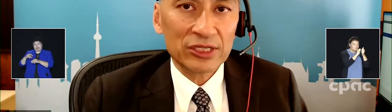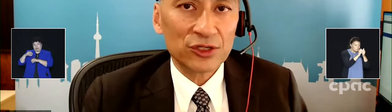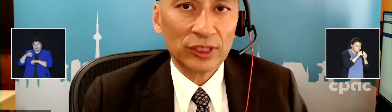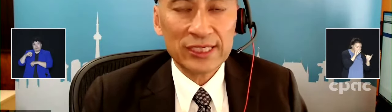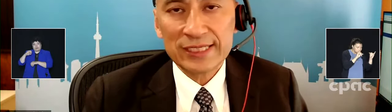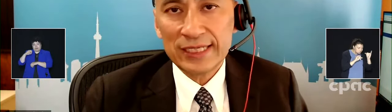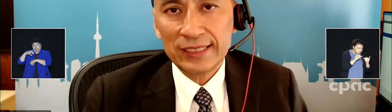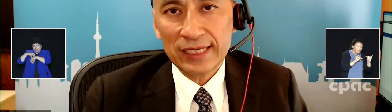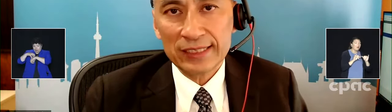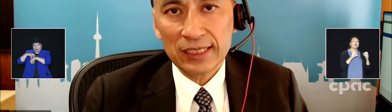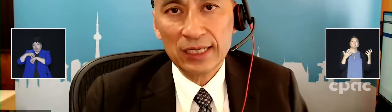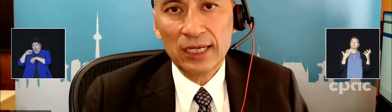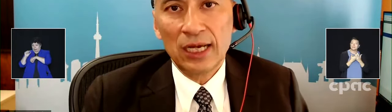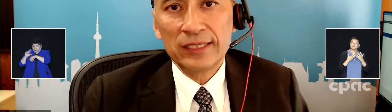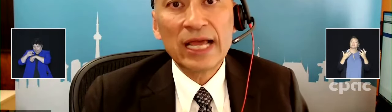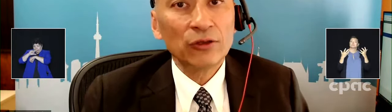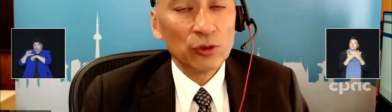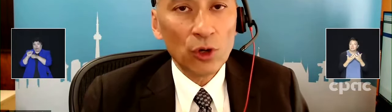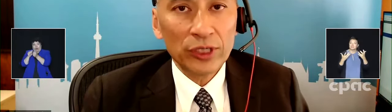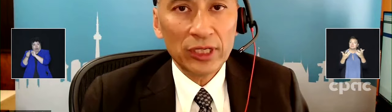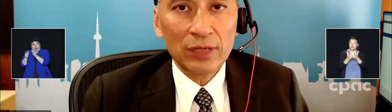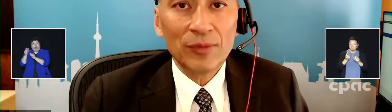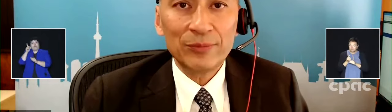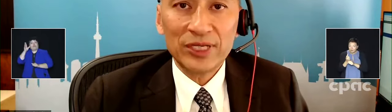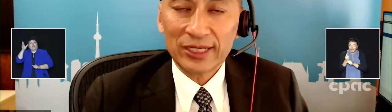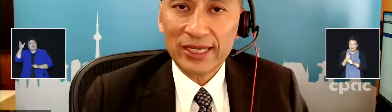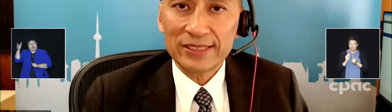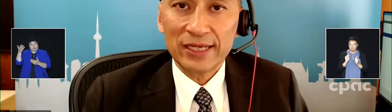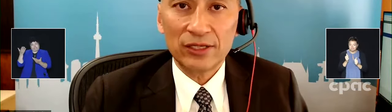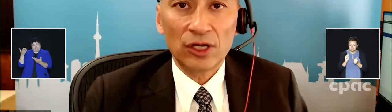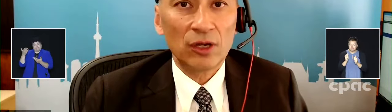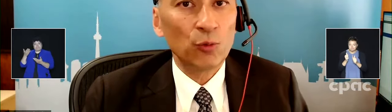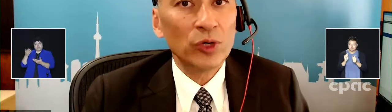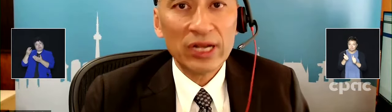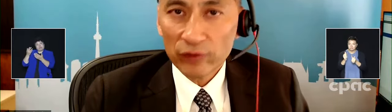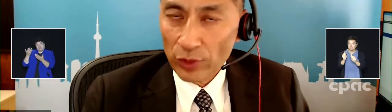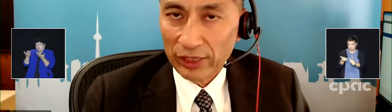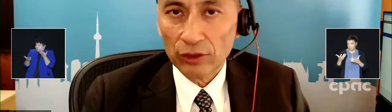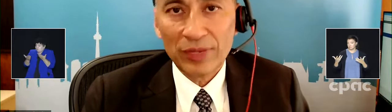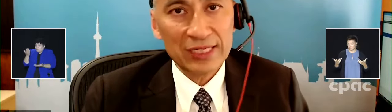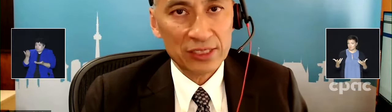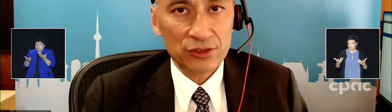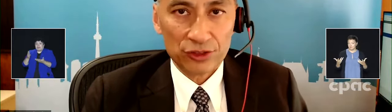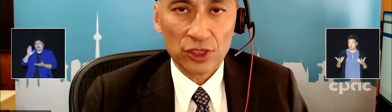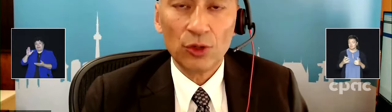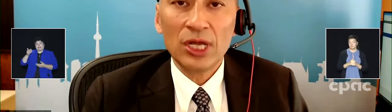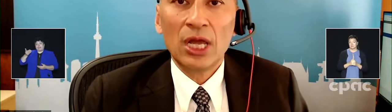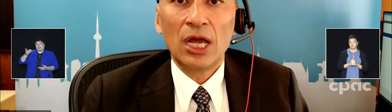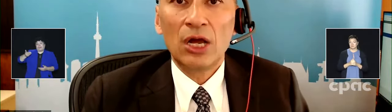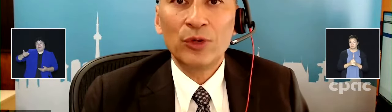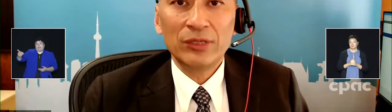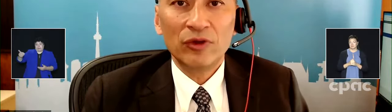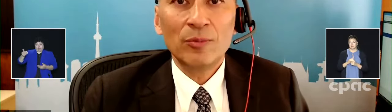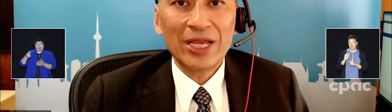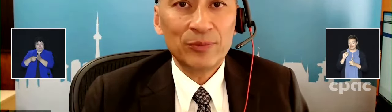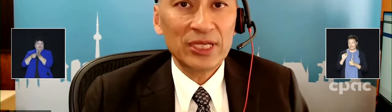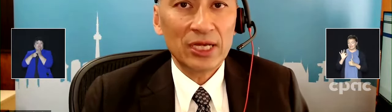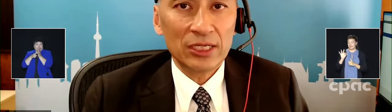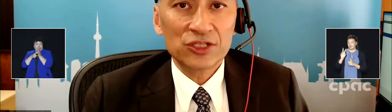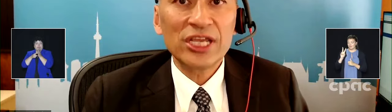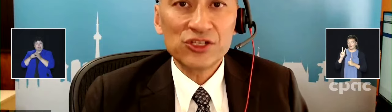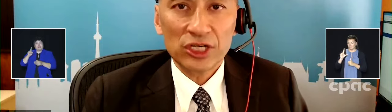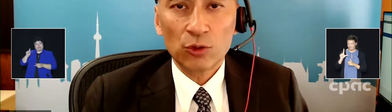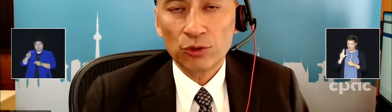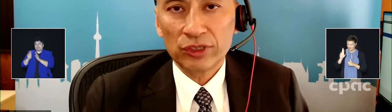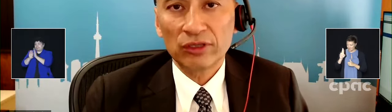we can certainly see that down the road it might be a case that on a whatever regular basis or so, we might